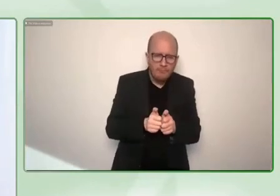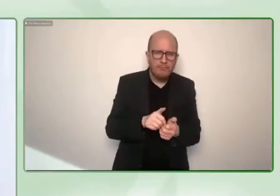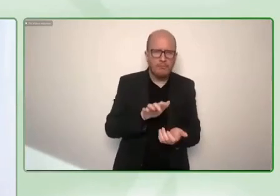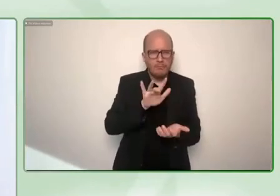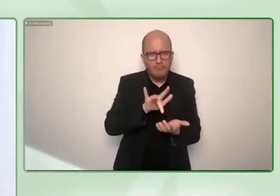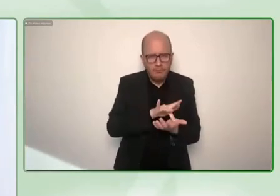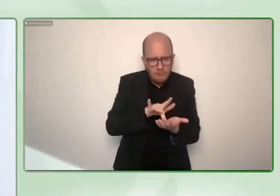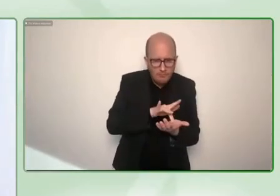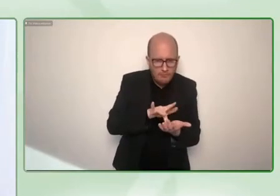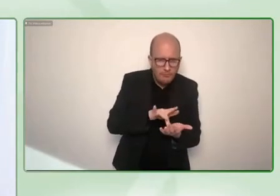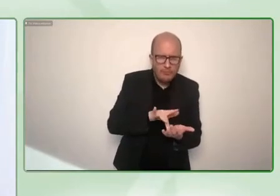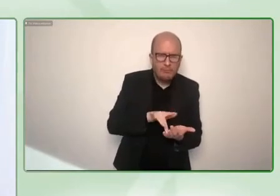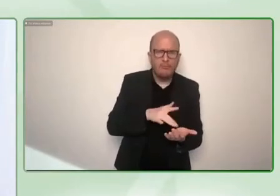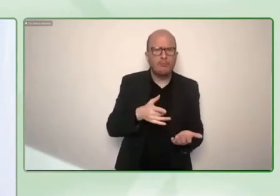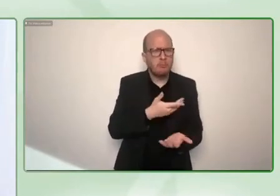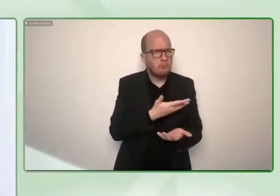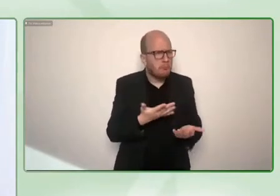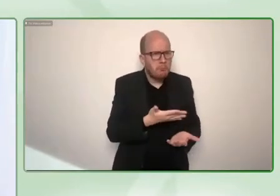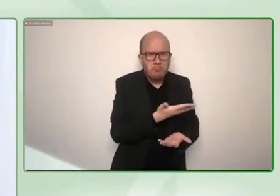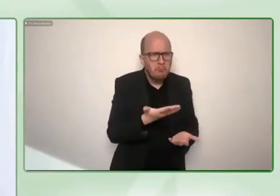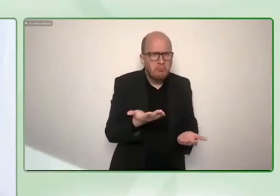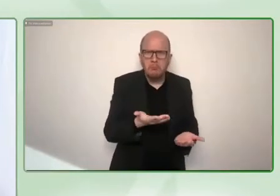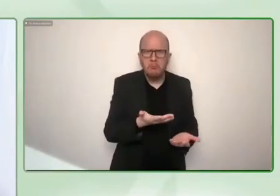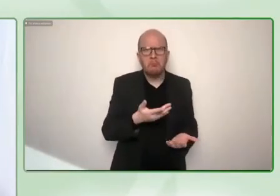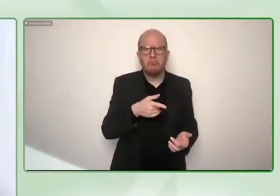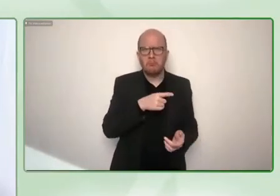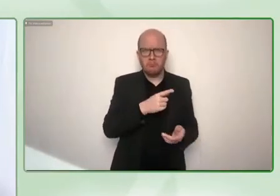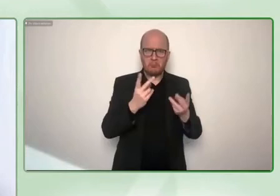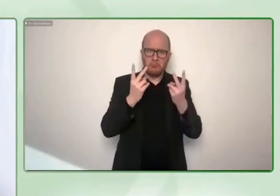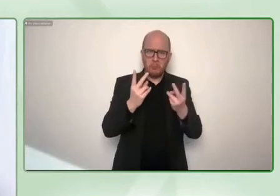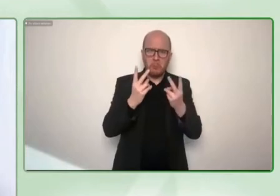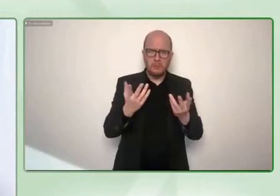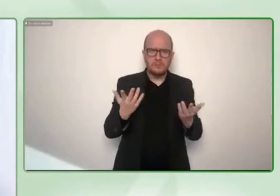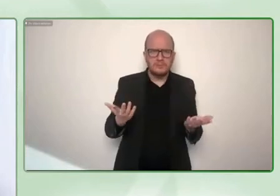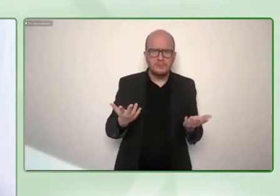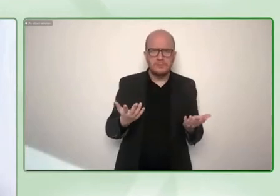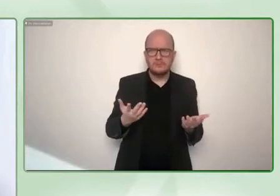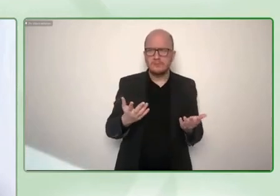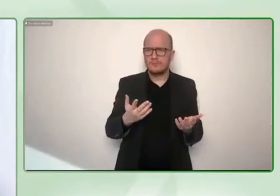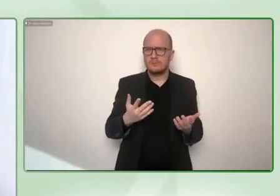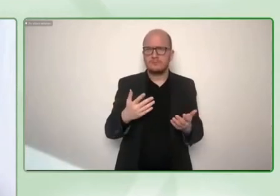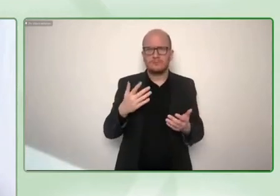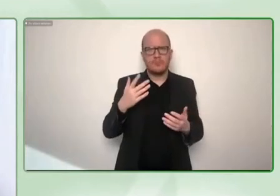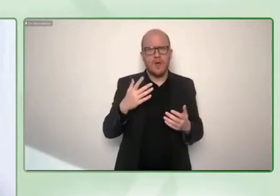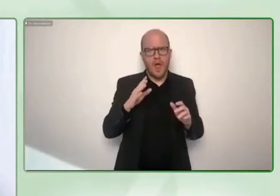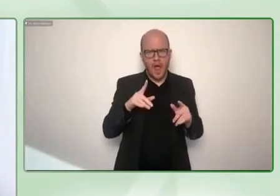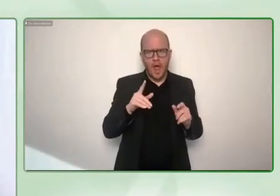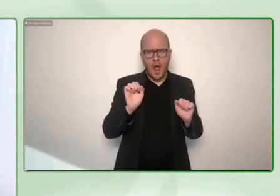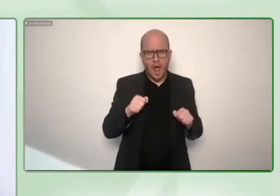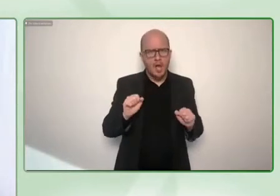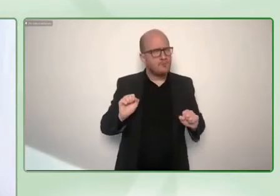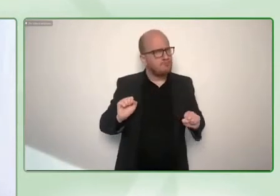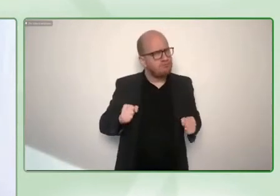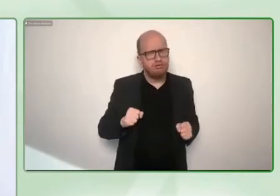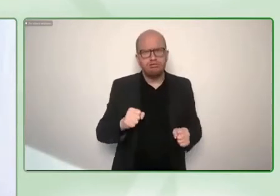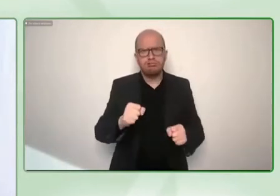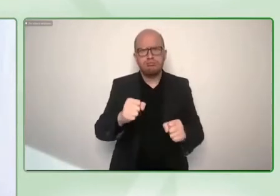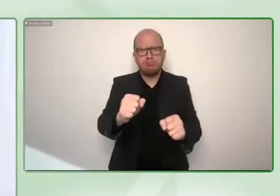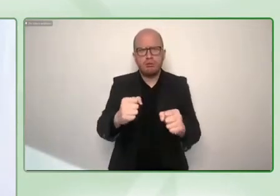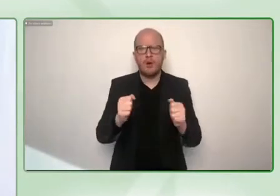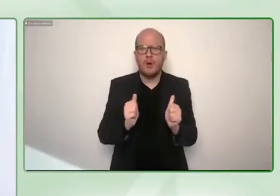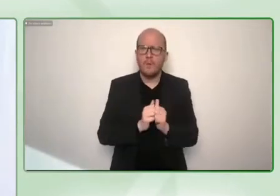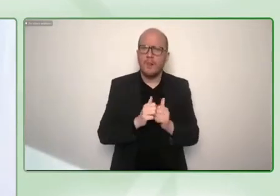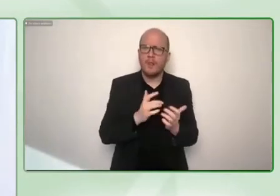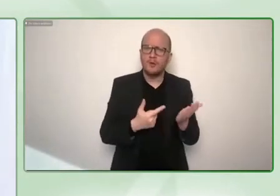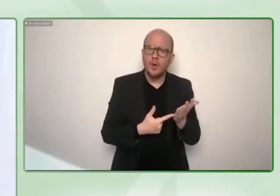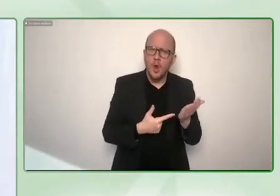major difference if if this is technology driven uh the social enterprise or if it's not uh because from i'm a reason to ask